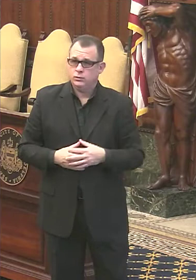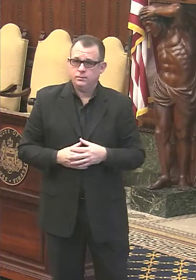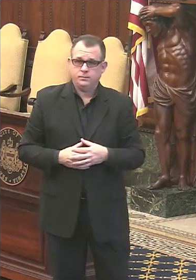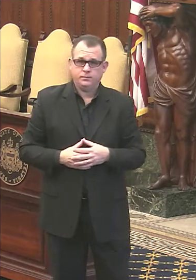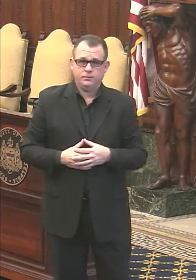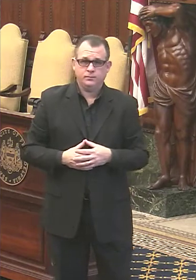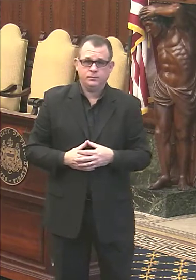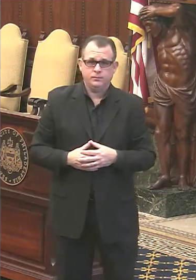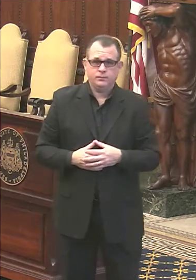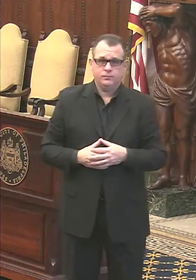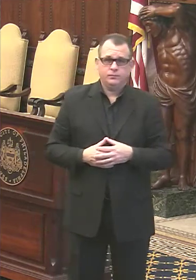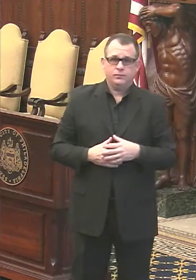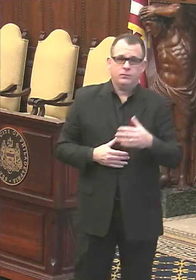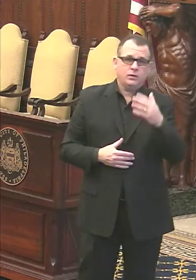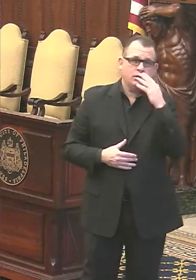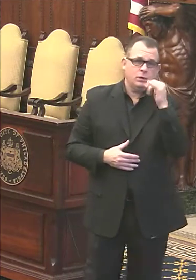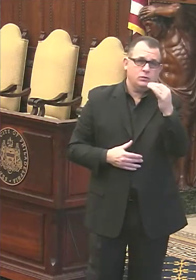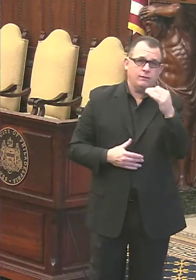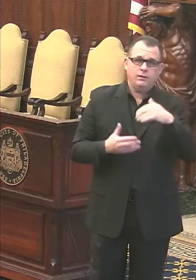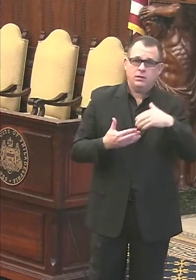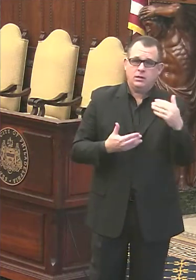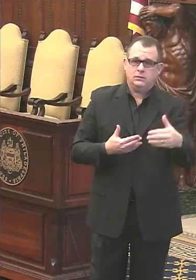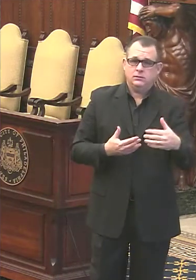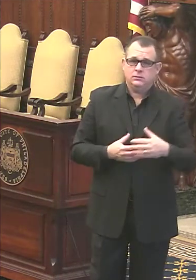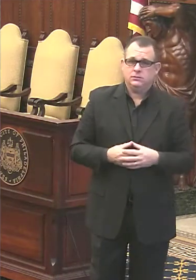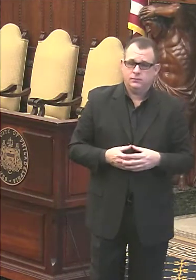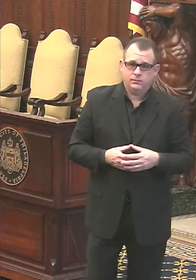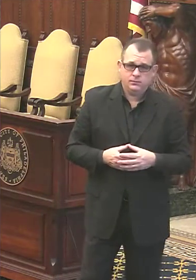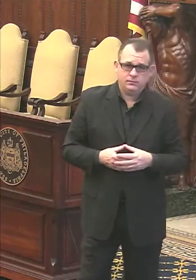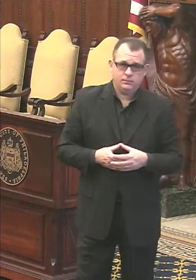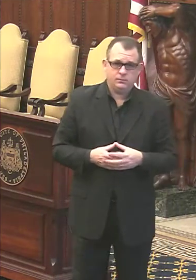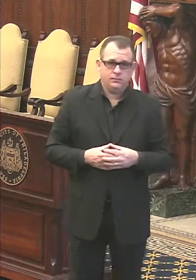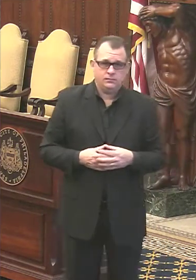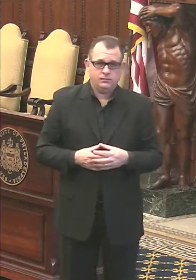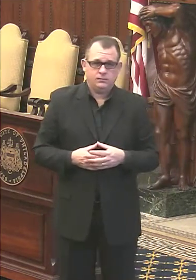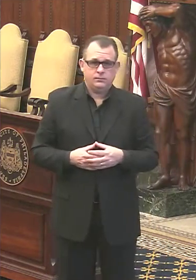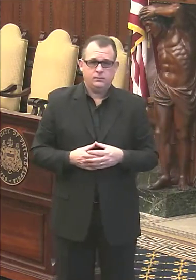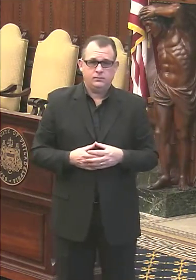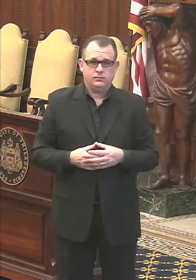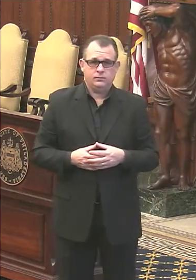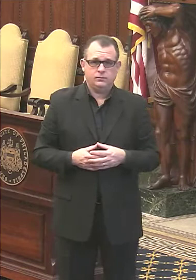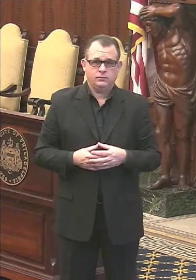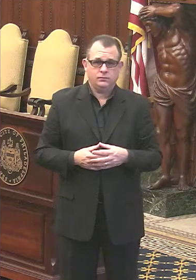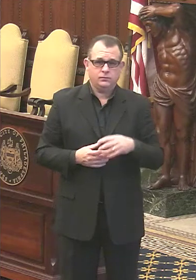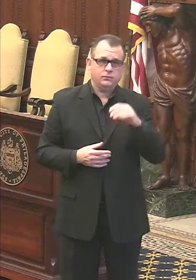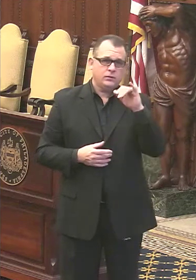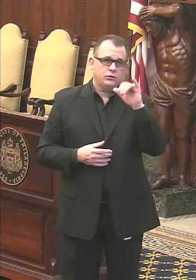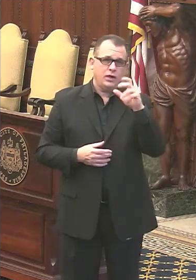Thank you, Jeff. Let's go now to Jacqueline Lee of 6ABC.